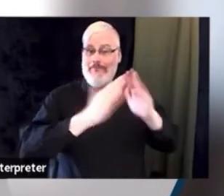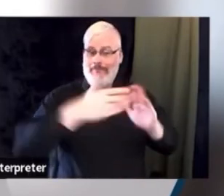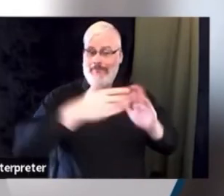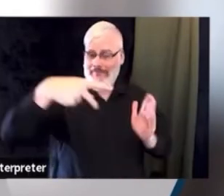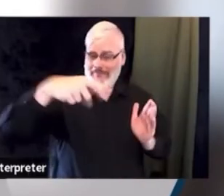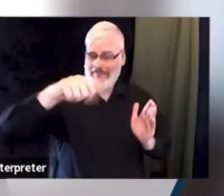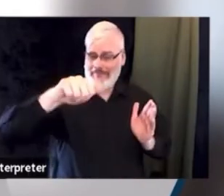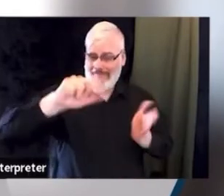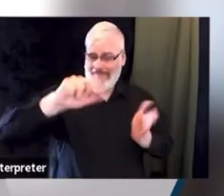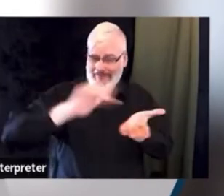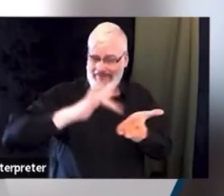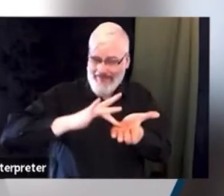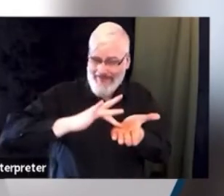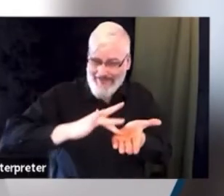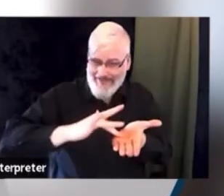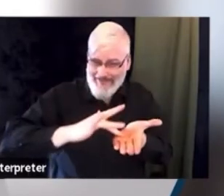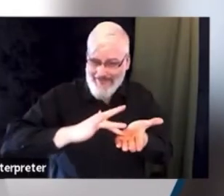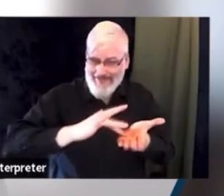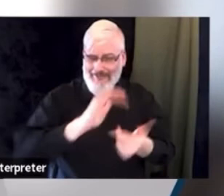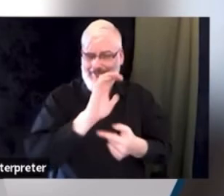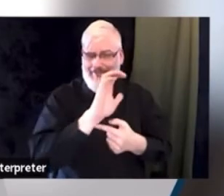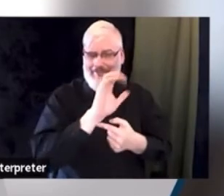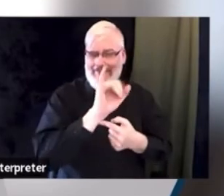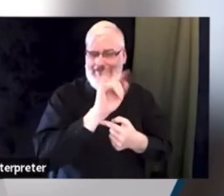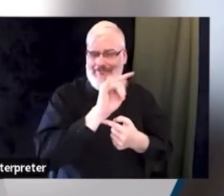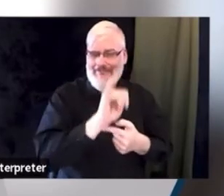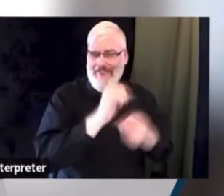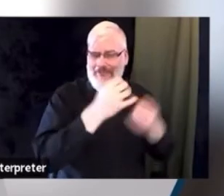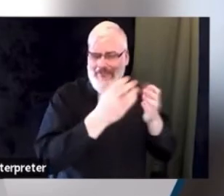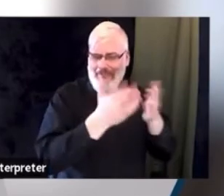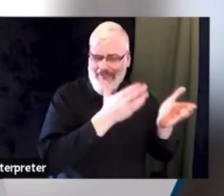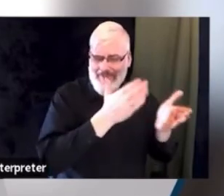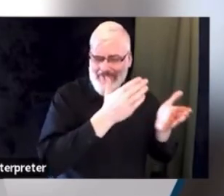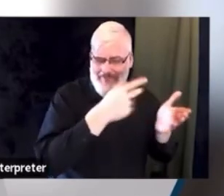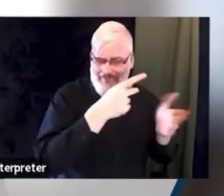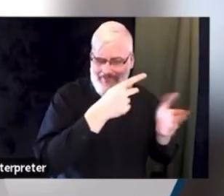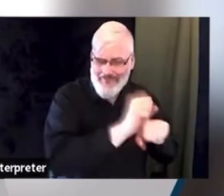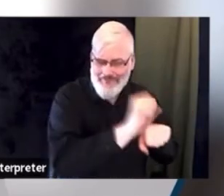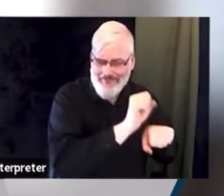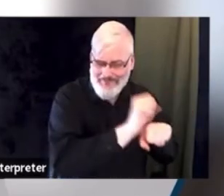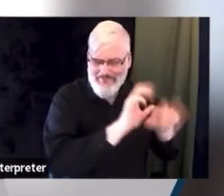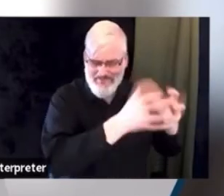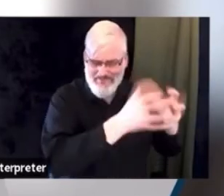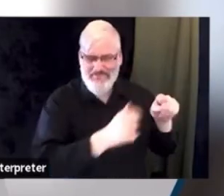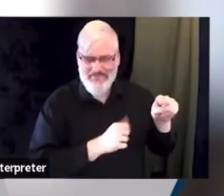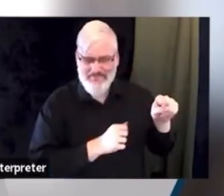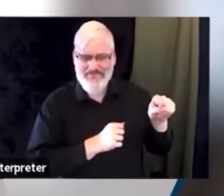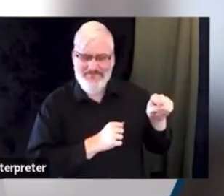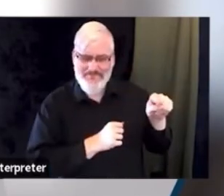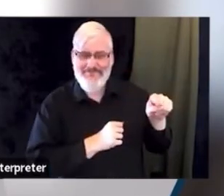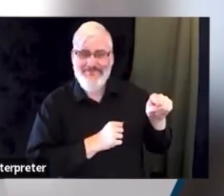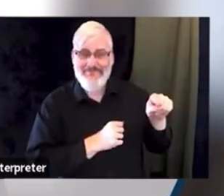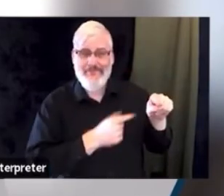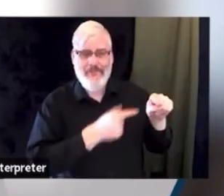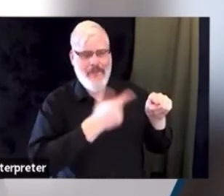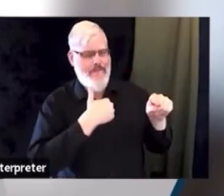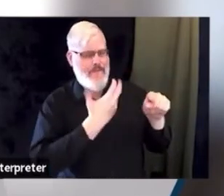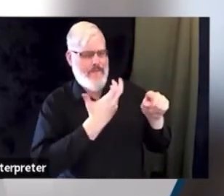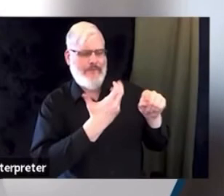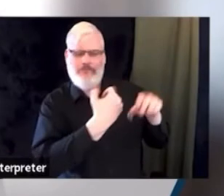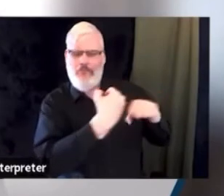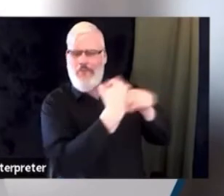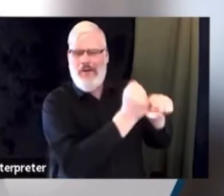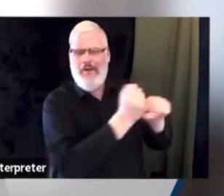scratching the surface. There's going to be several additional opportunities that will be faced that we can face and that we can tackle